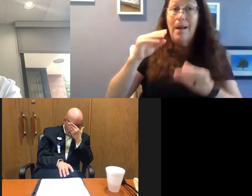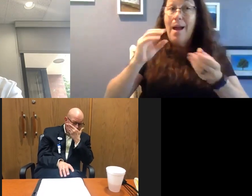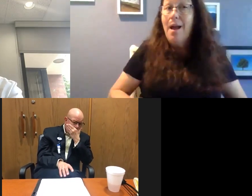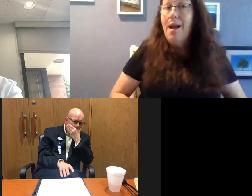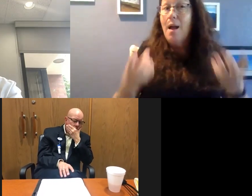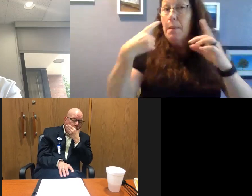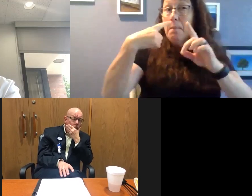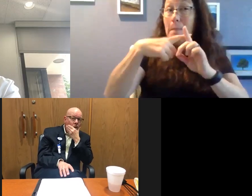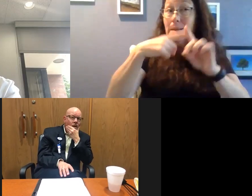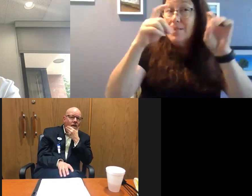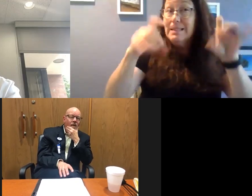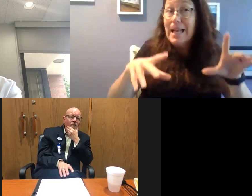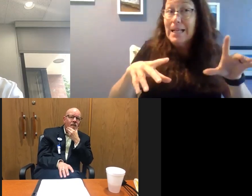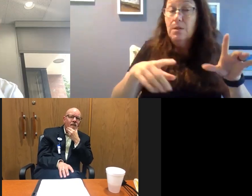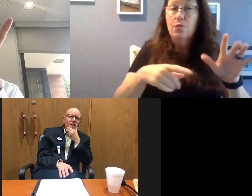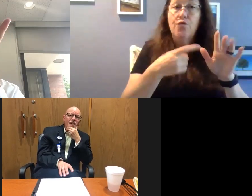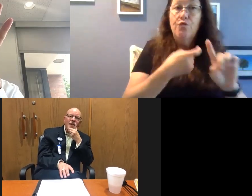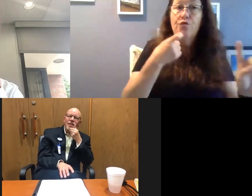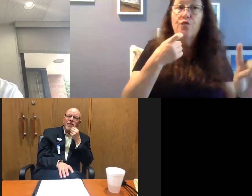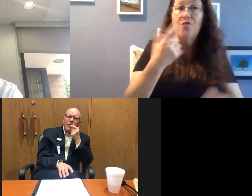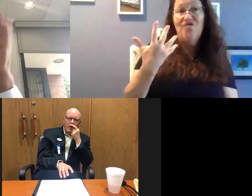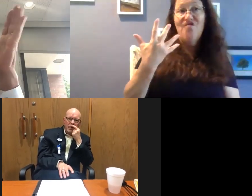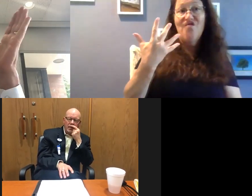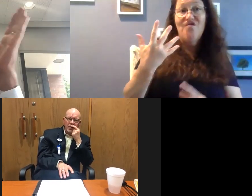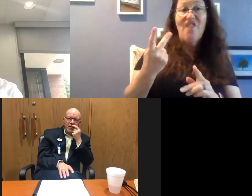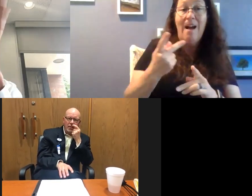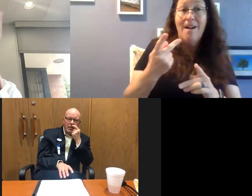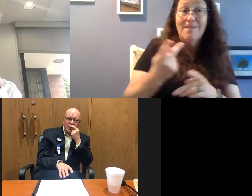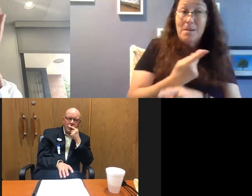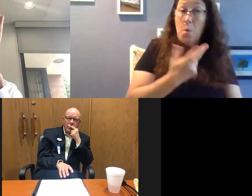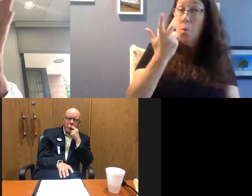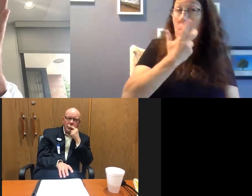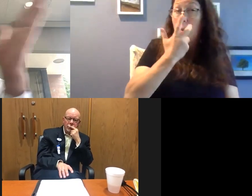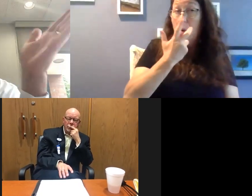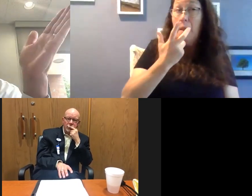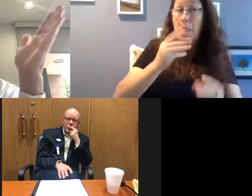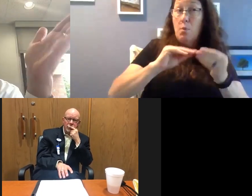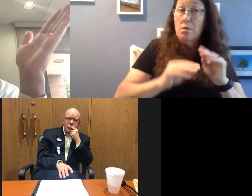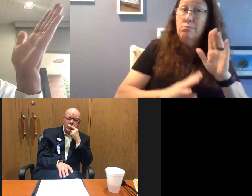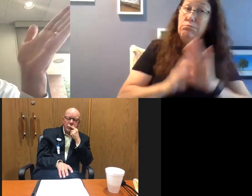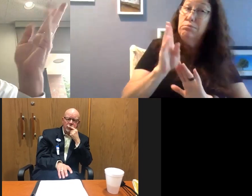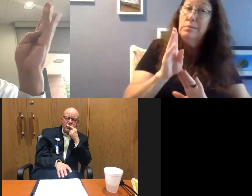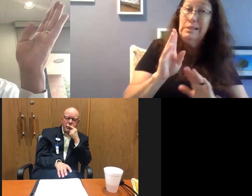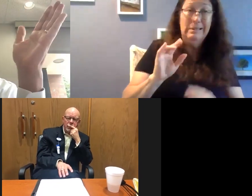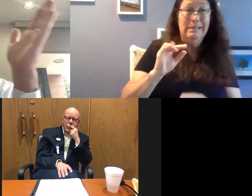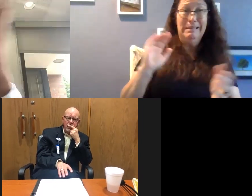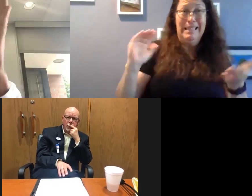positive tests from symptomatic patients, five times as much. The rate that we're seeing now versus what we saw in June is 15